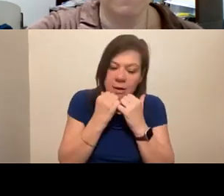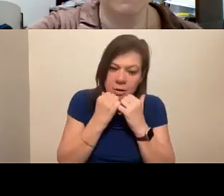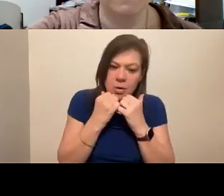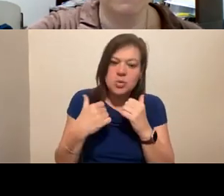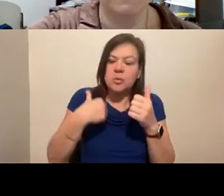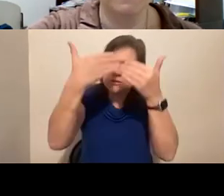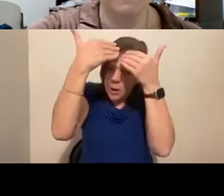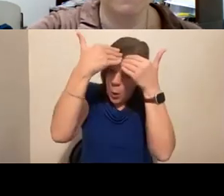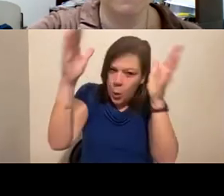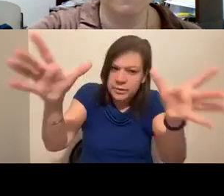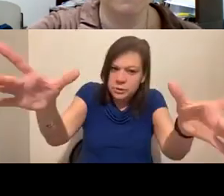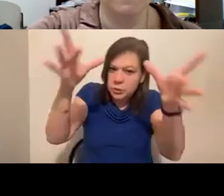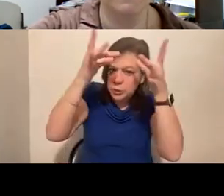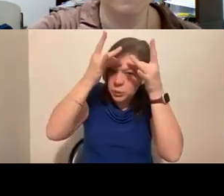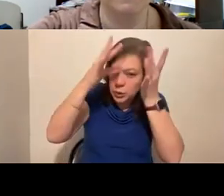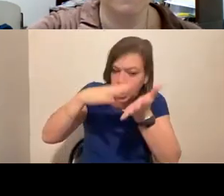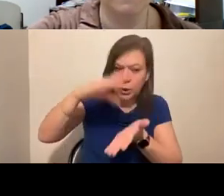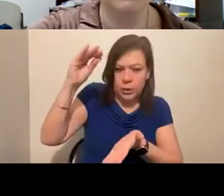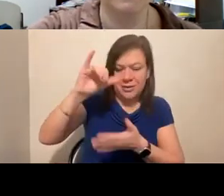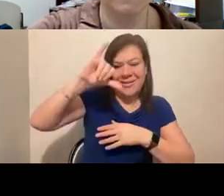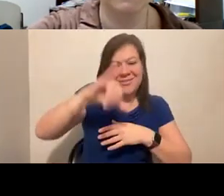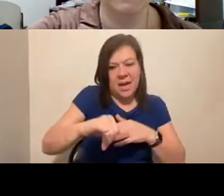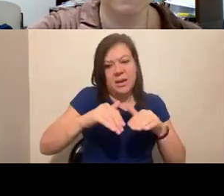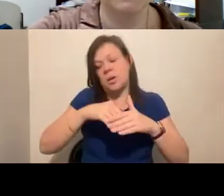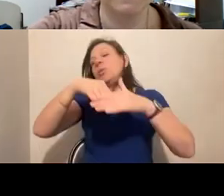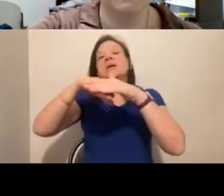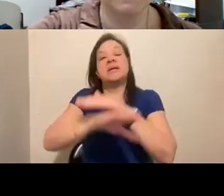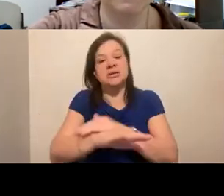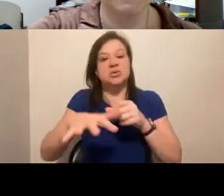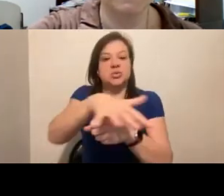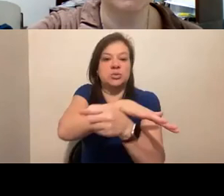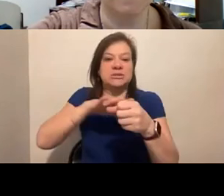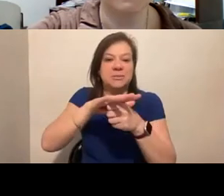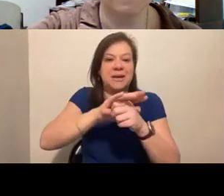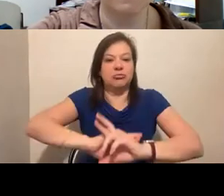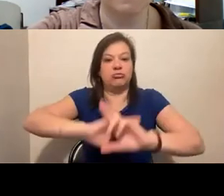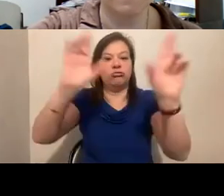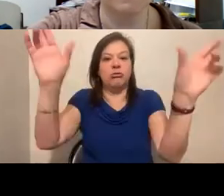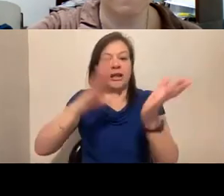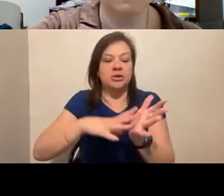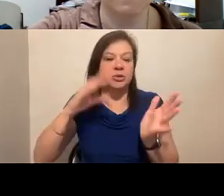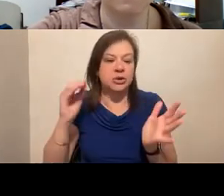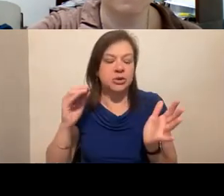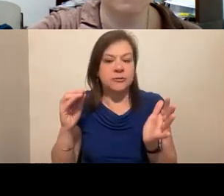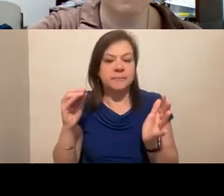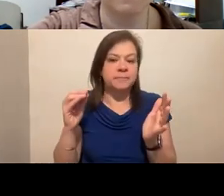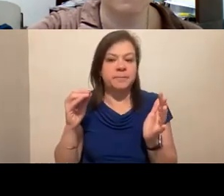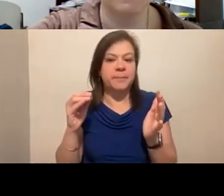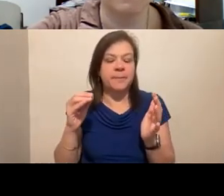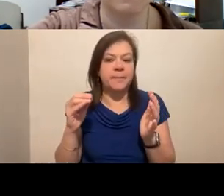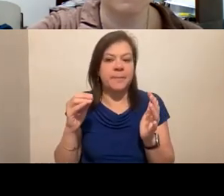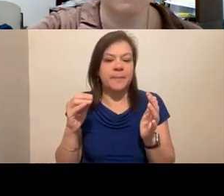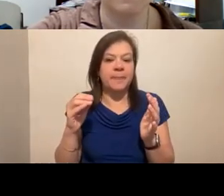And that's really the big thing is to step into this space, eager to learn. And with an, I think someone mentioned this earlier,